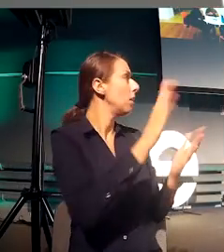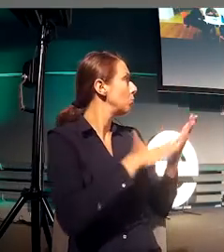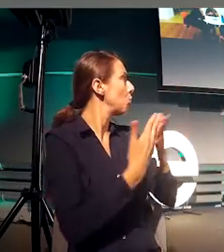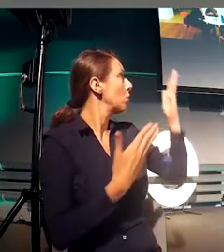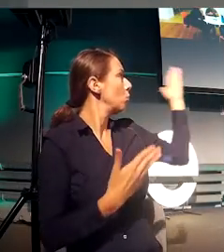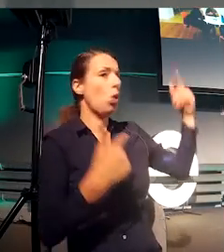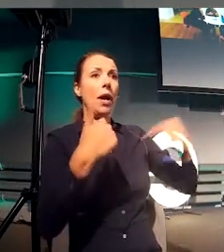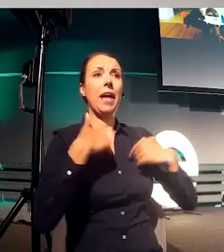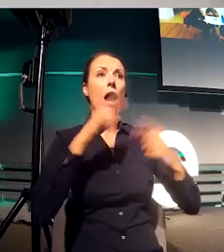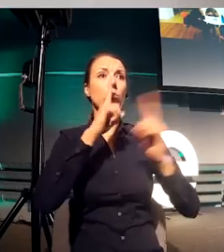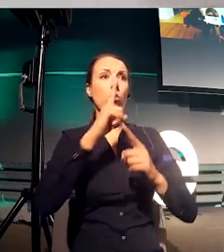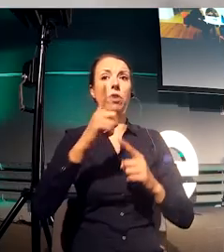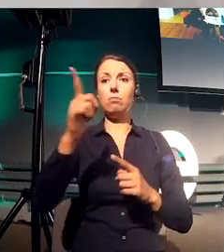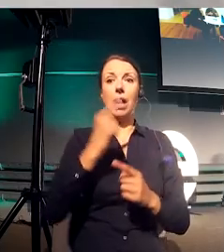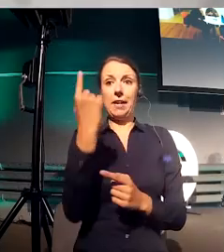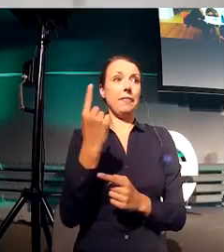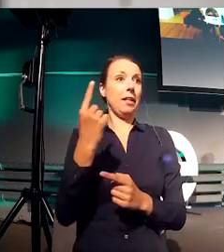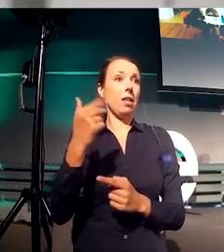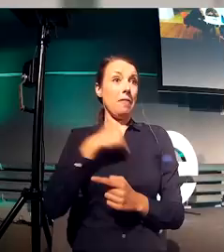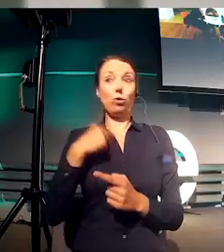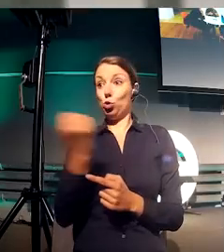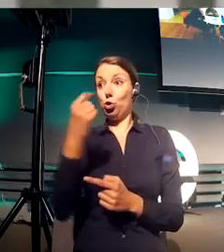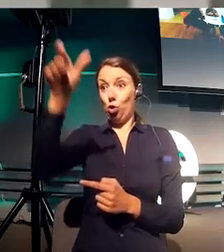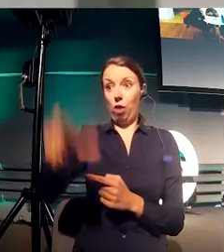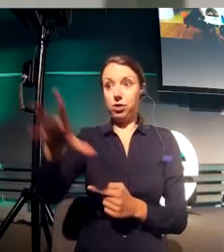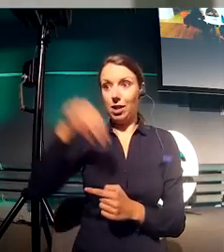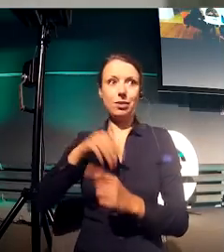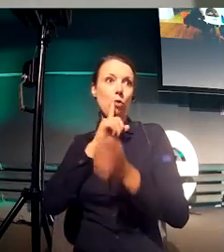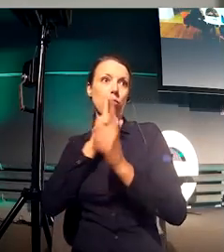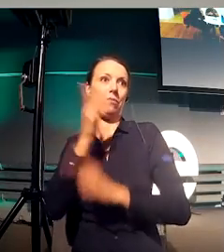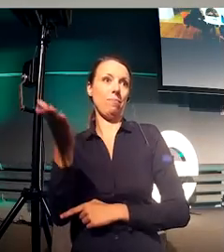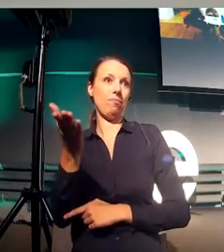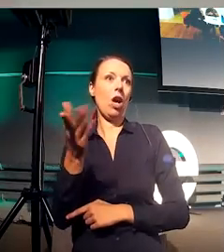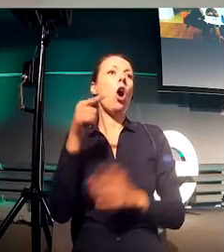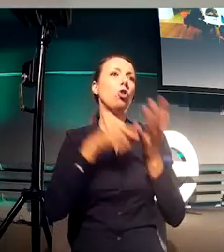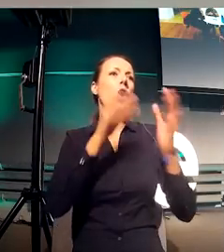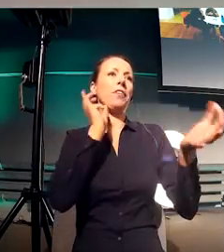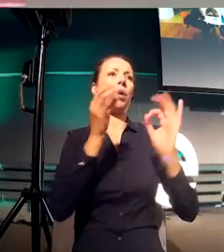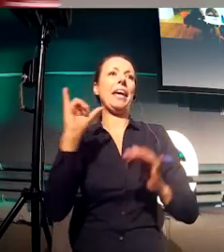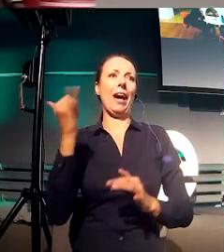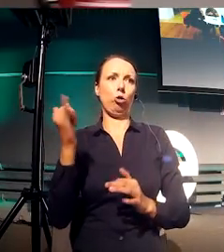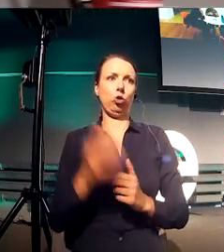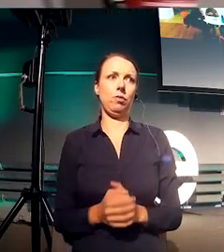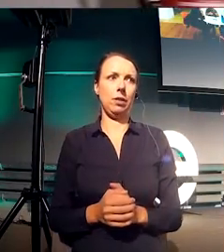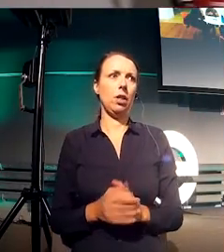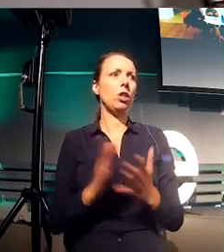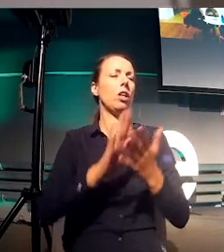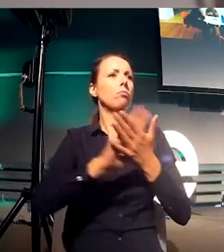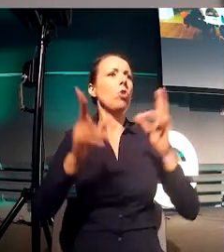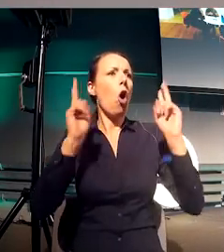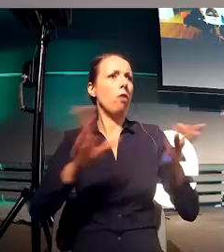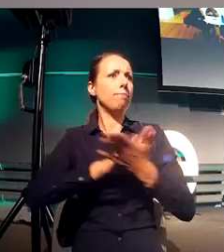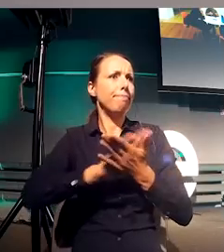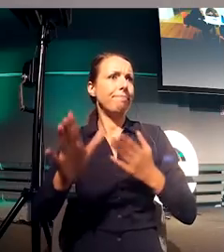And this is the qualitative data. It's the real qualitative data that helps us really talk to our users,